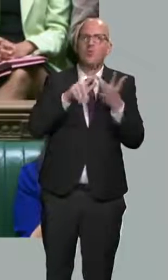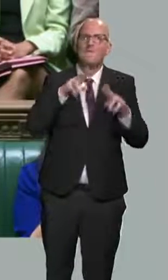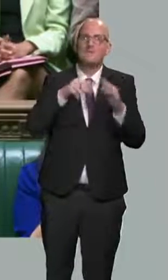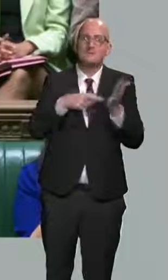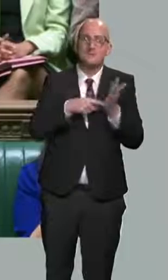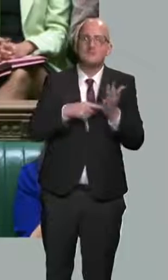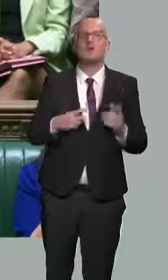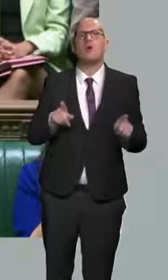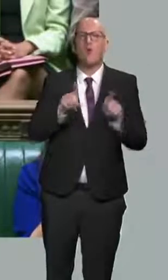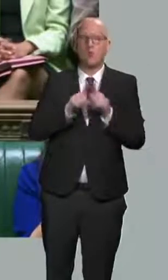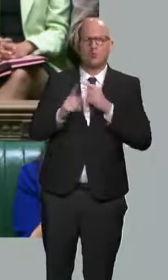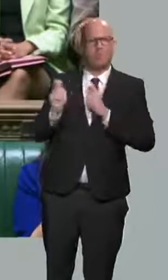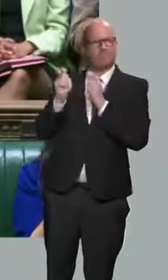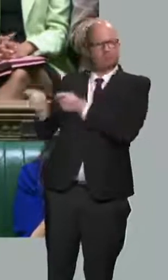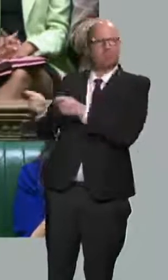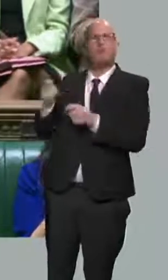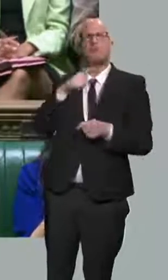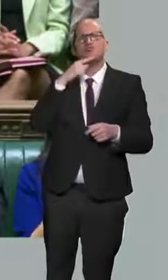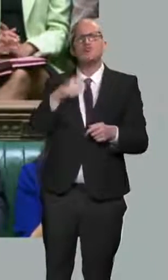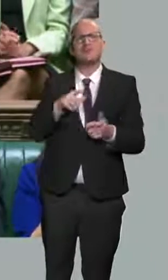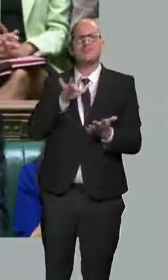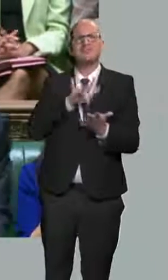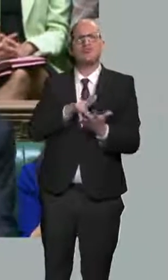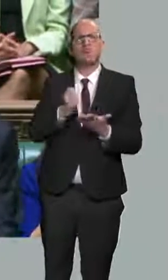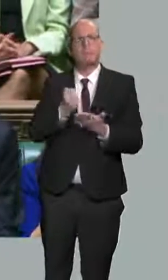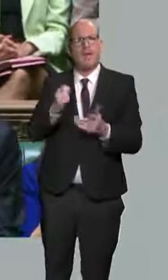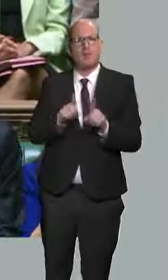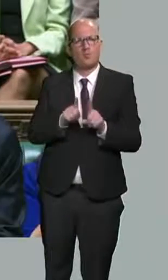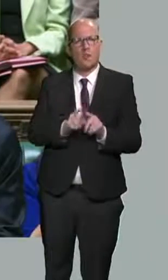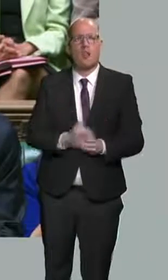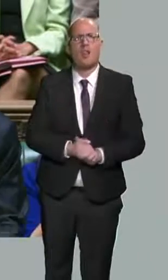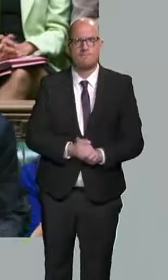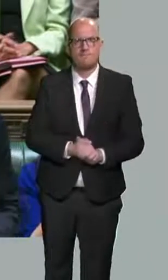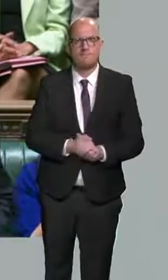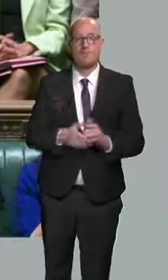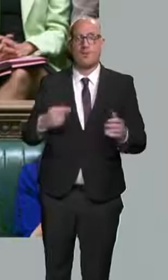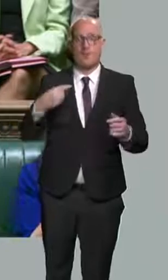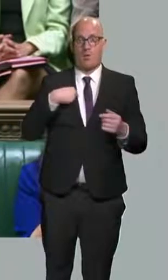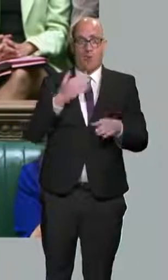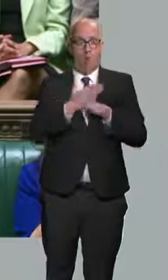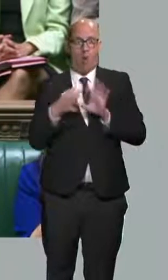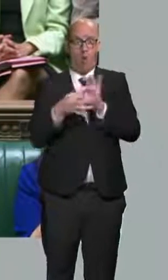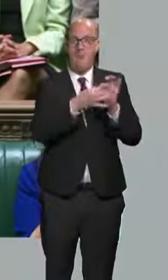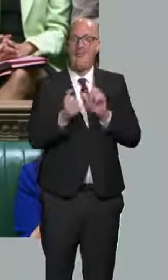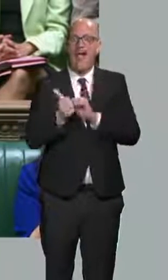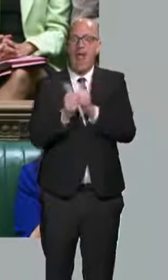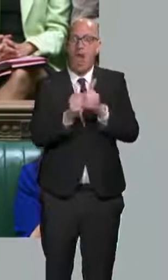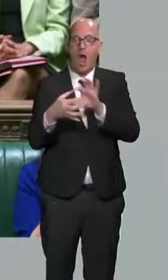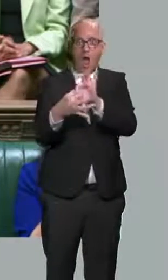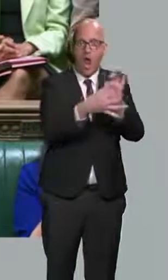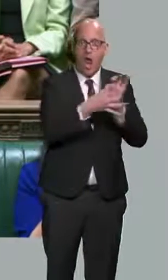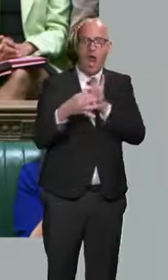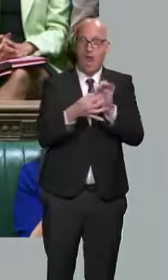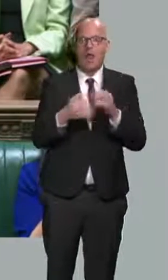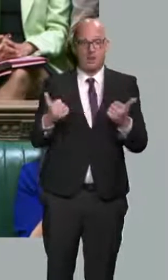bank too. Be in no doubt these sanctions, coordinated with our allies, are working. The Russian ruble